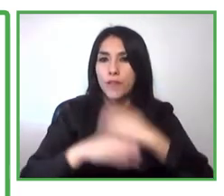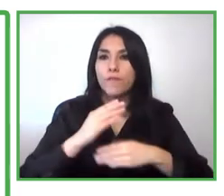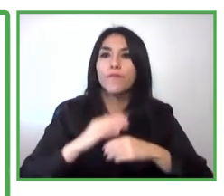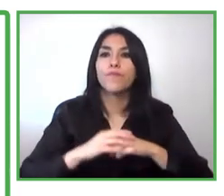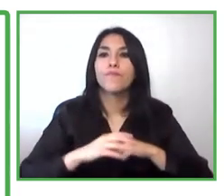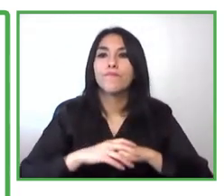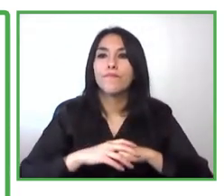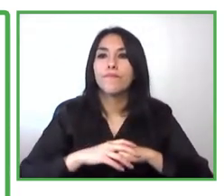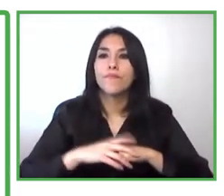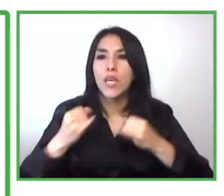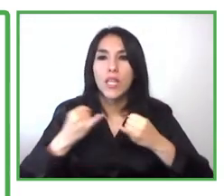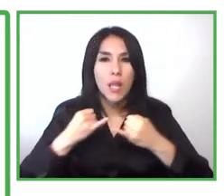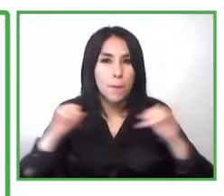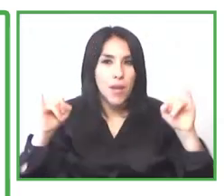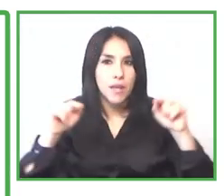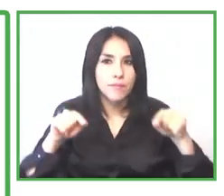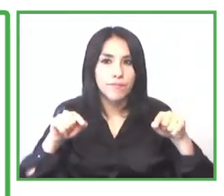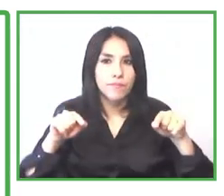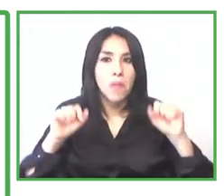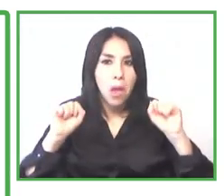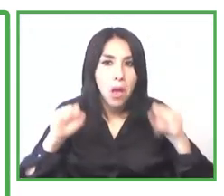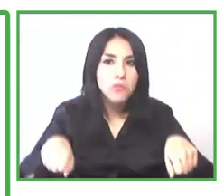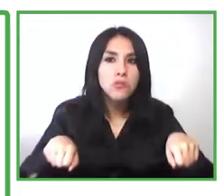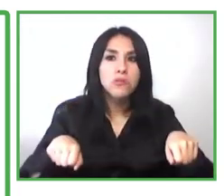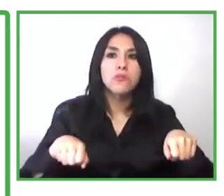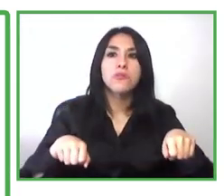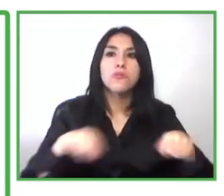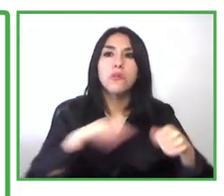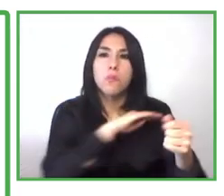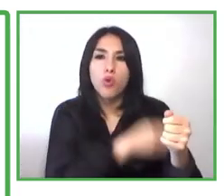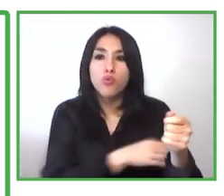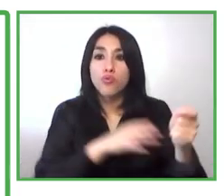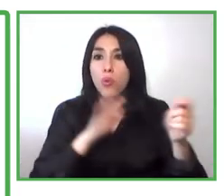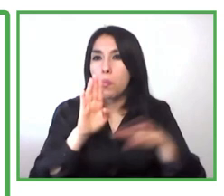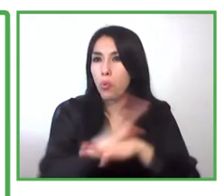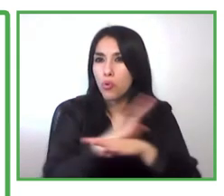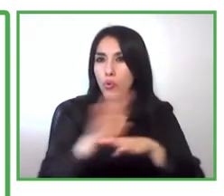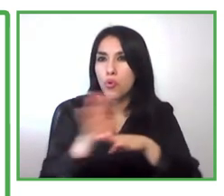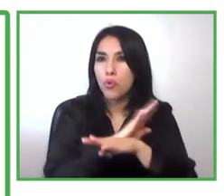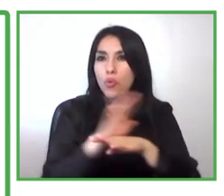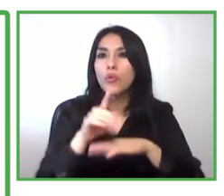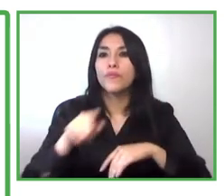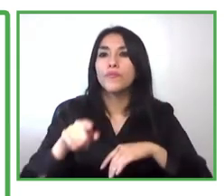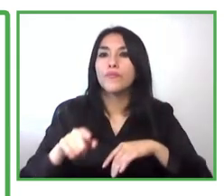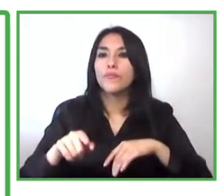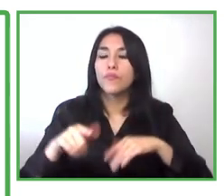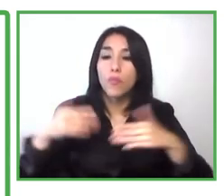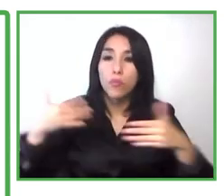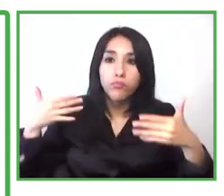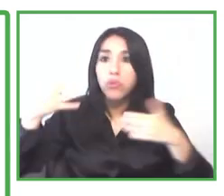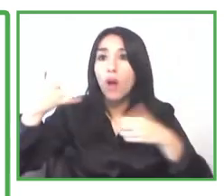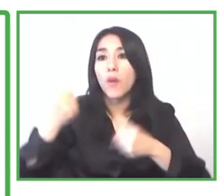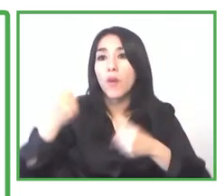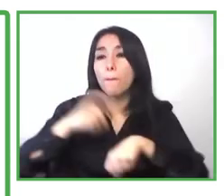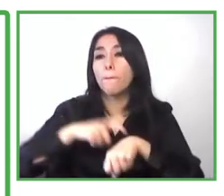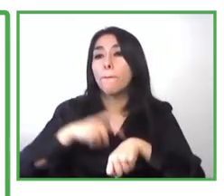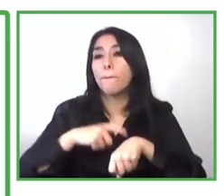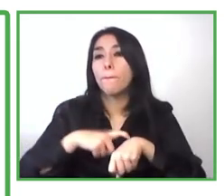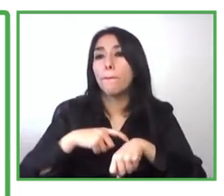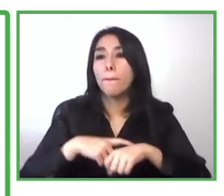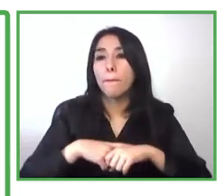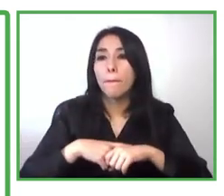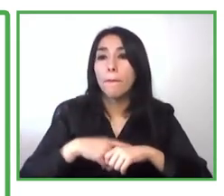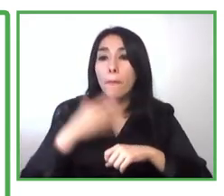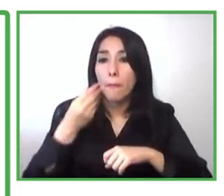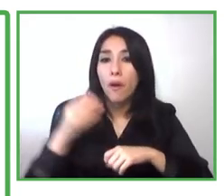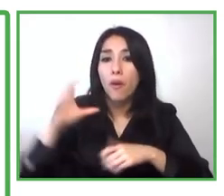disabled so that they can um have different ventures and that may this allow them to have a